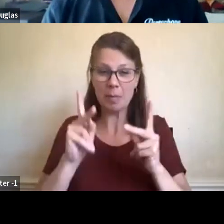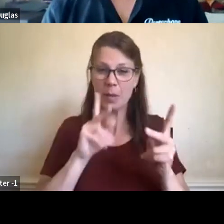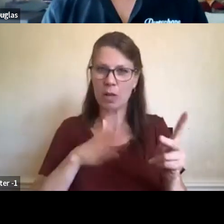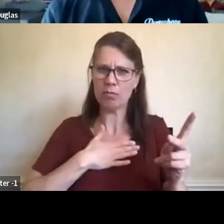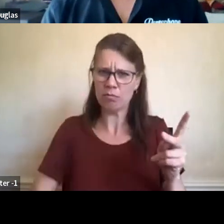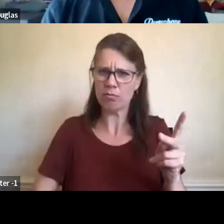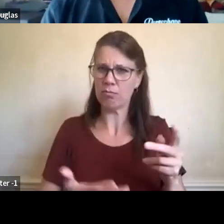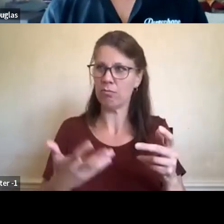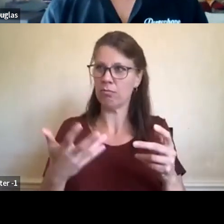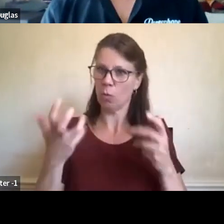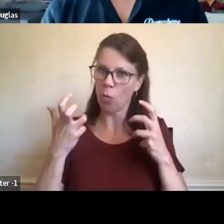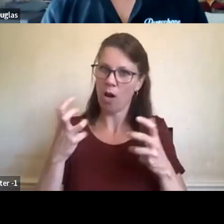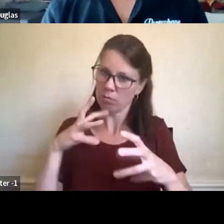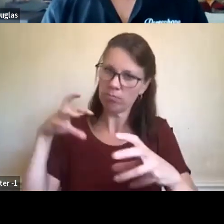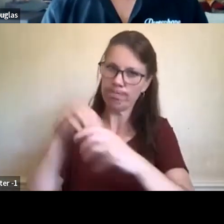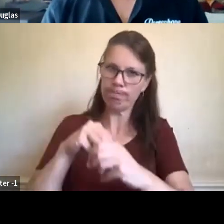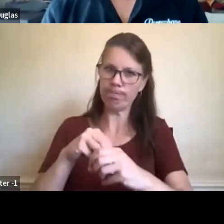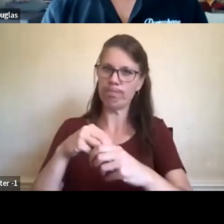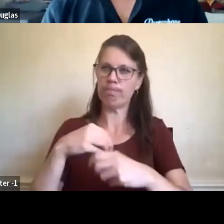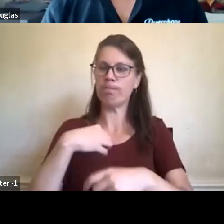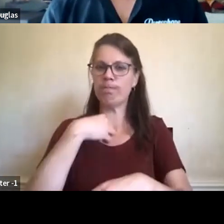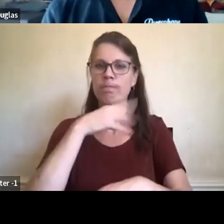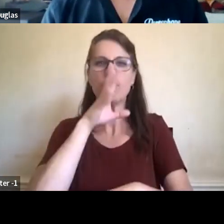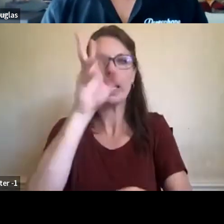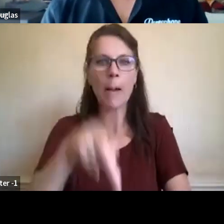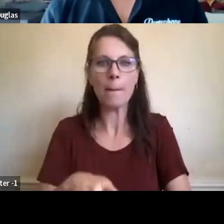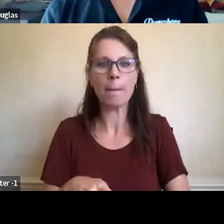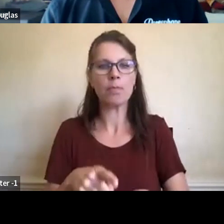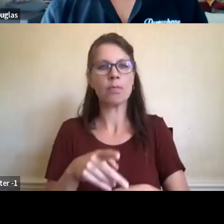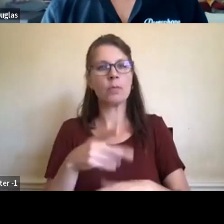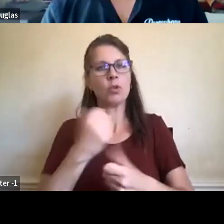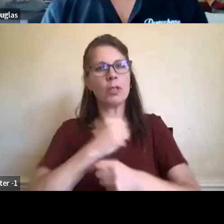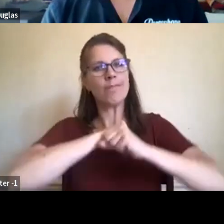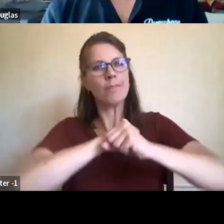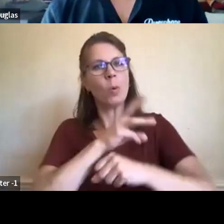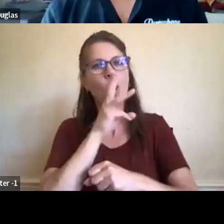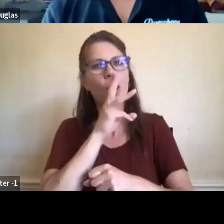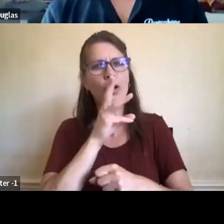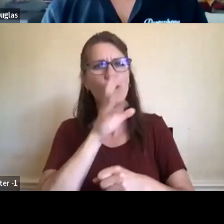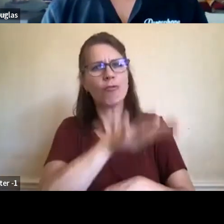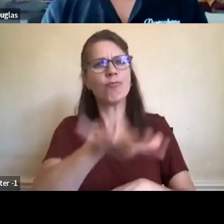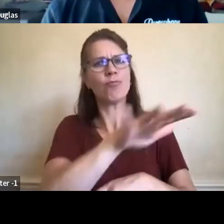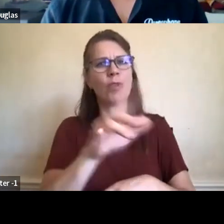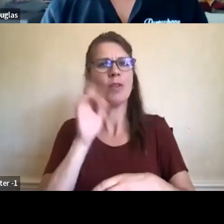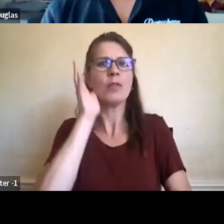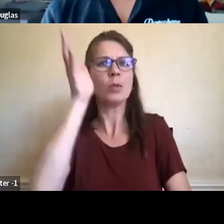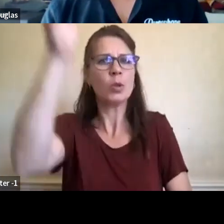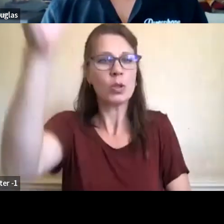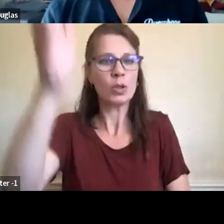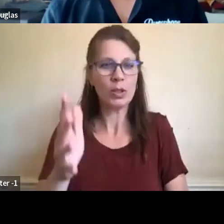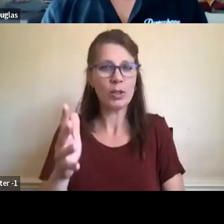to participate in important things like protecting water for future generations. I must say, also, the city of Vancouver